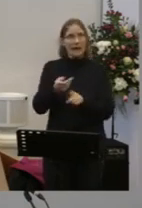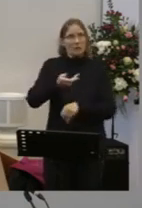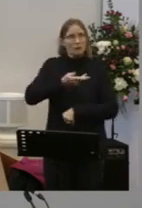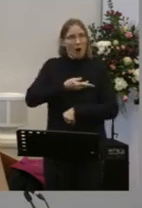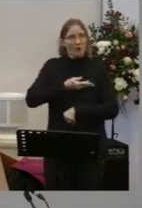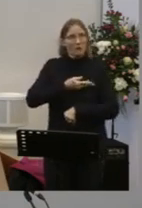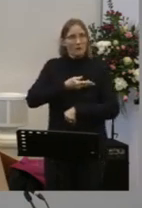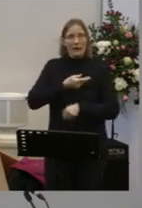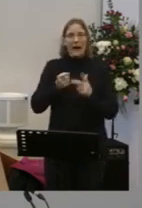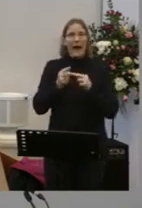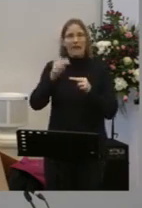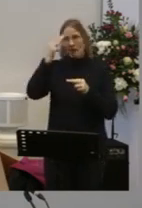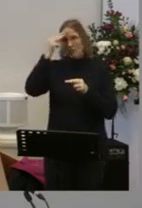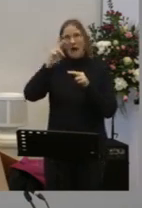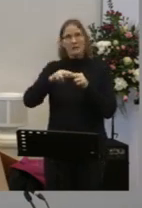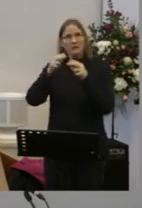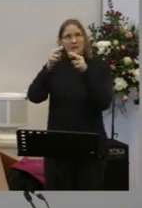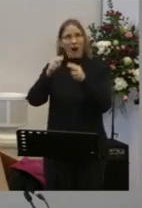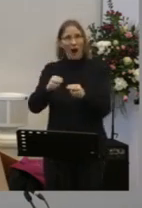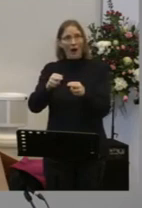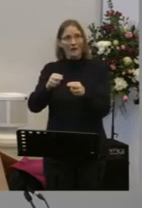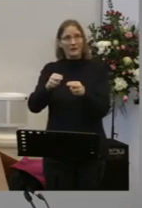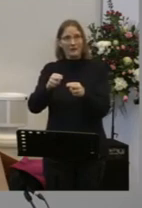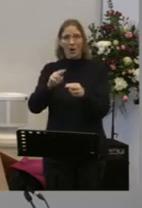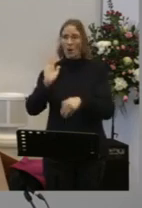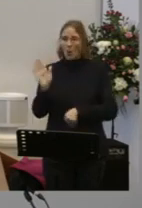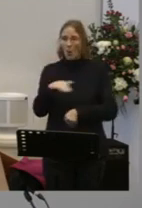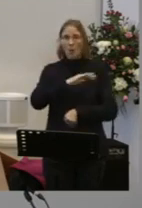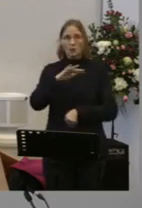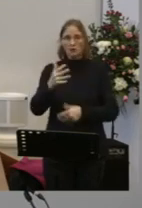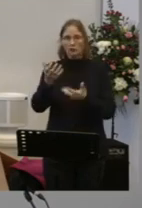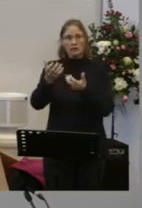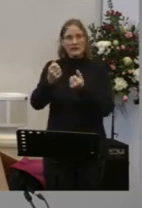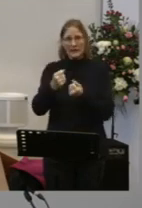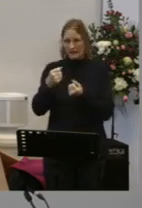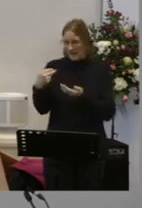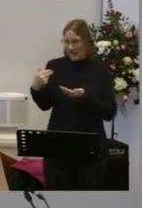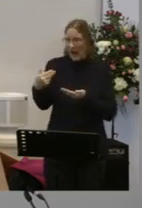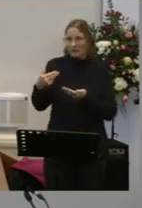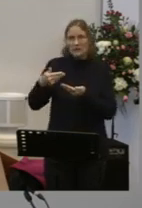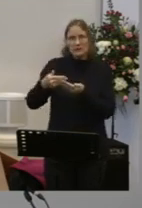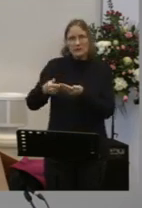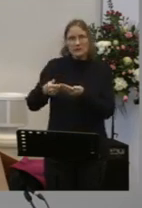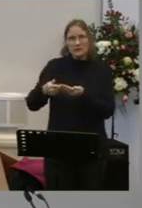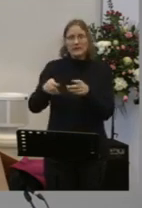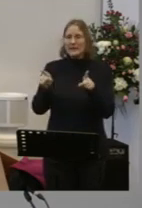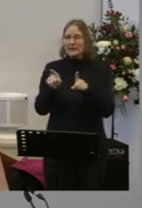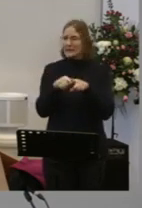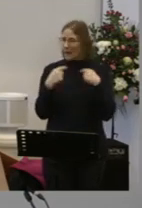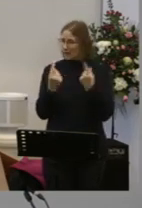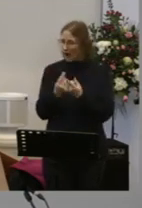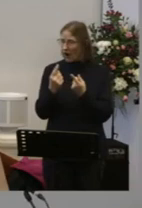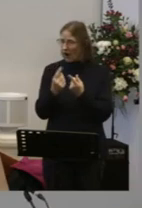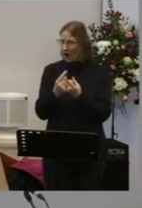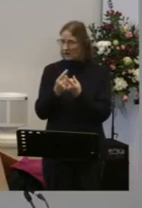The Holy Spirit connects our present With the future The promise of what is to come The inherited blessings of being